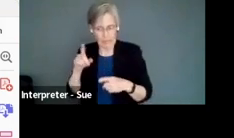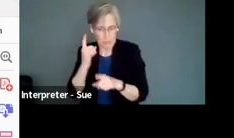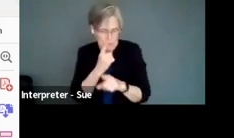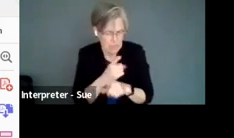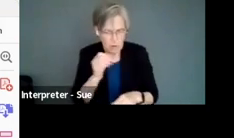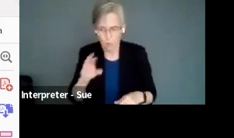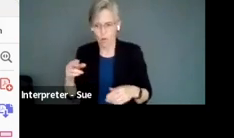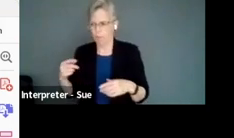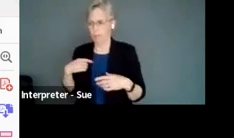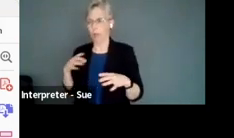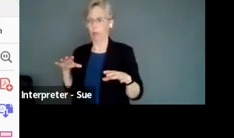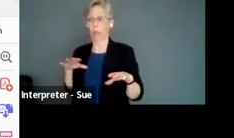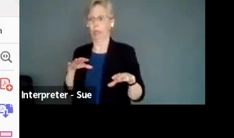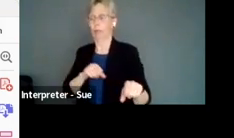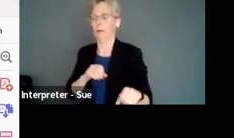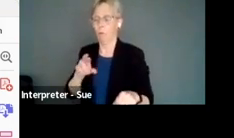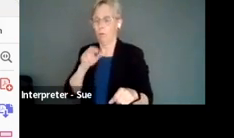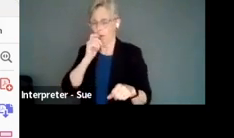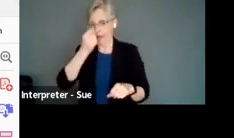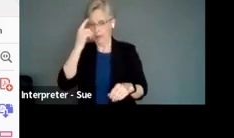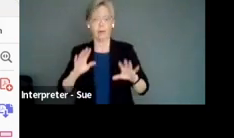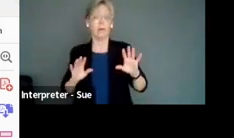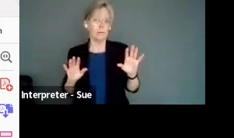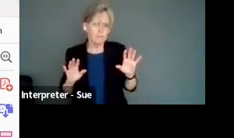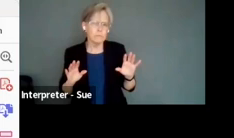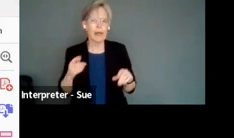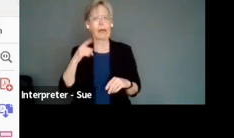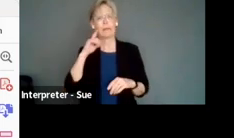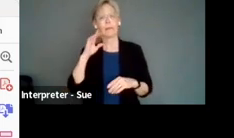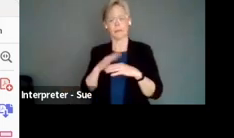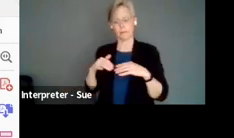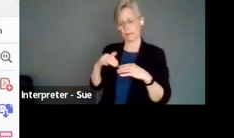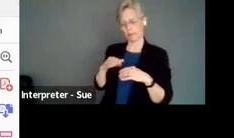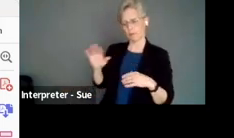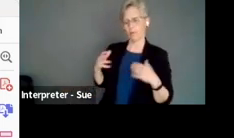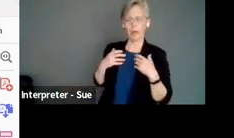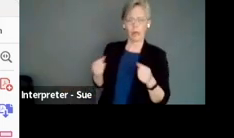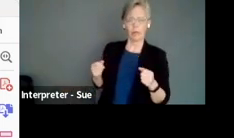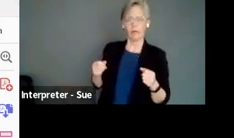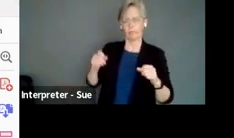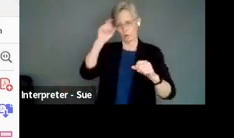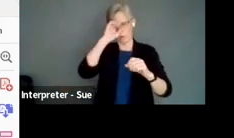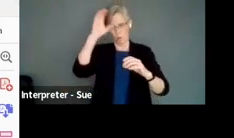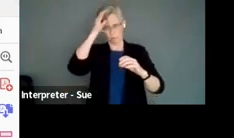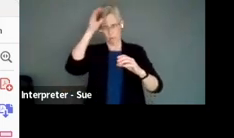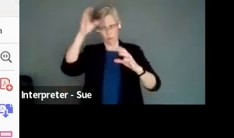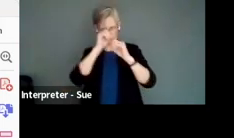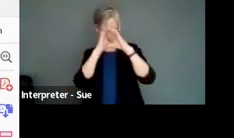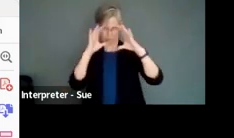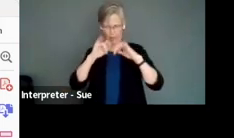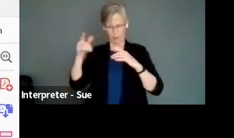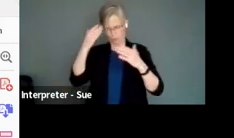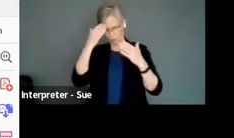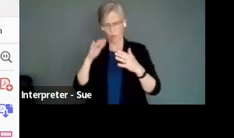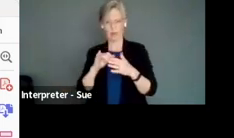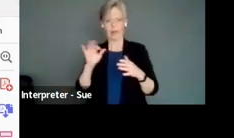not understanding the full context. But I think that Indigenous health frameworks and Indigenous ways of knowing, if we think about them as